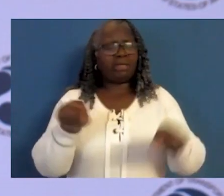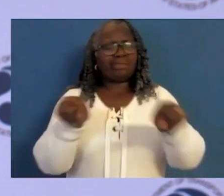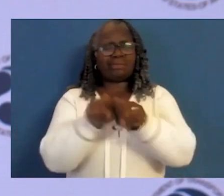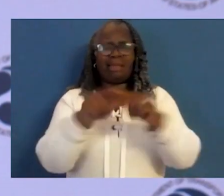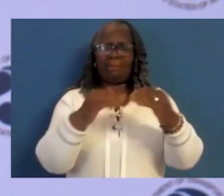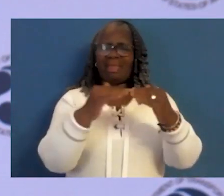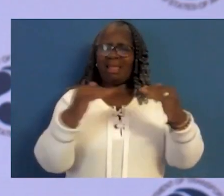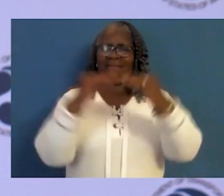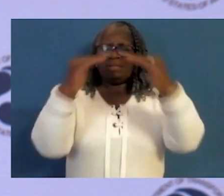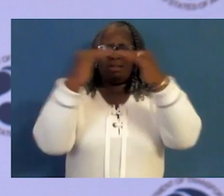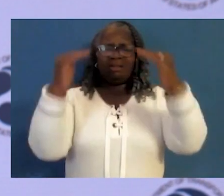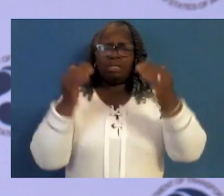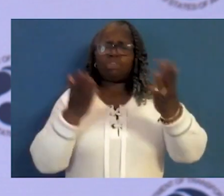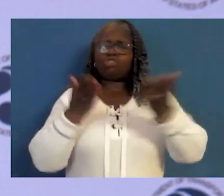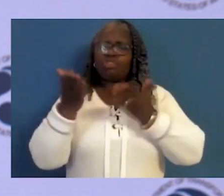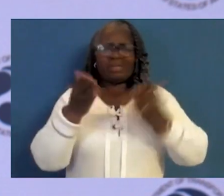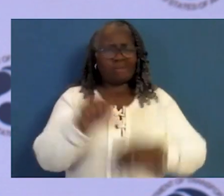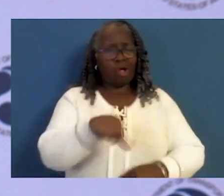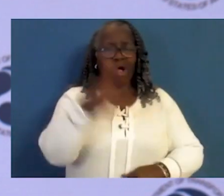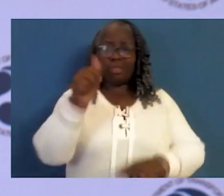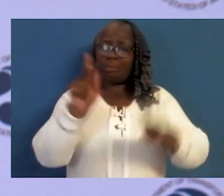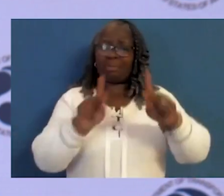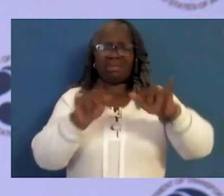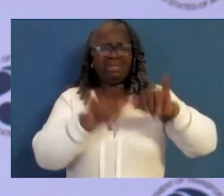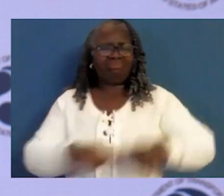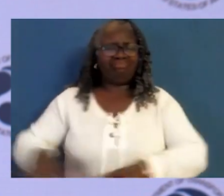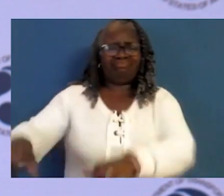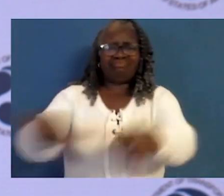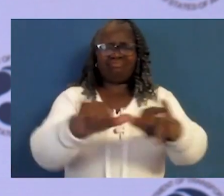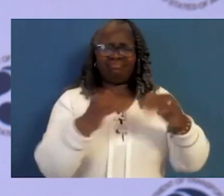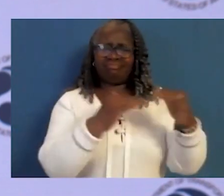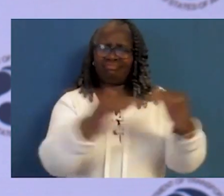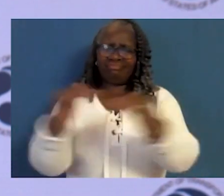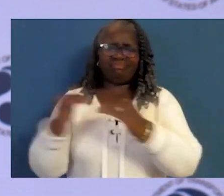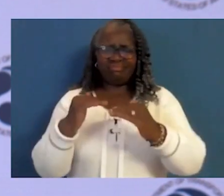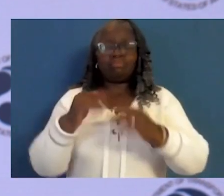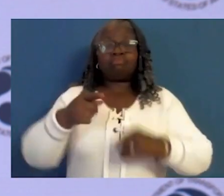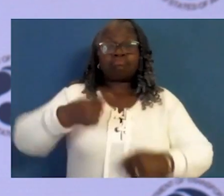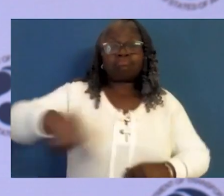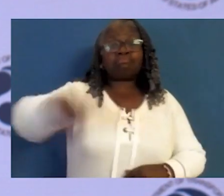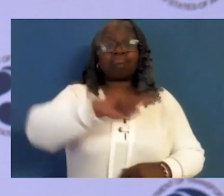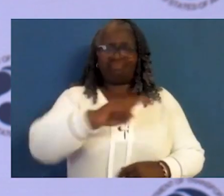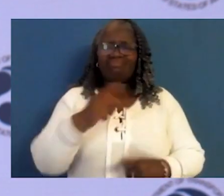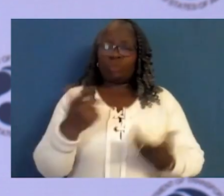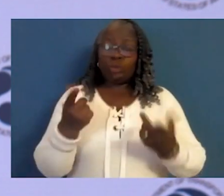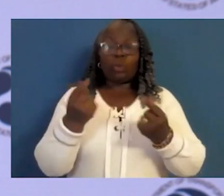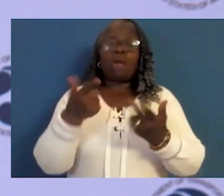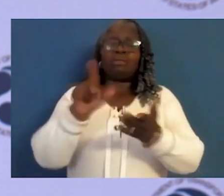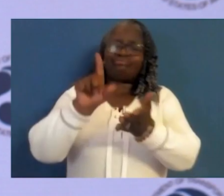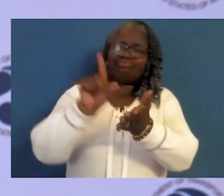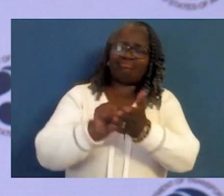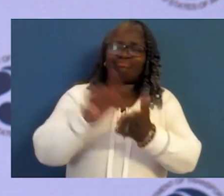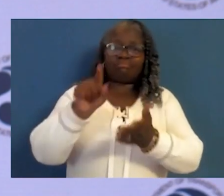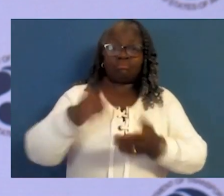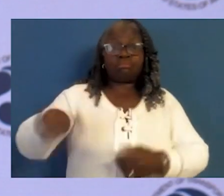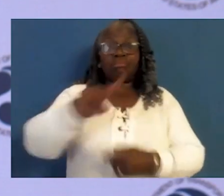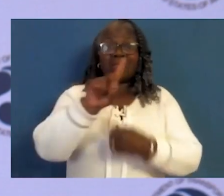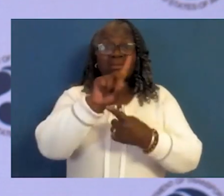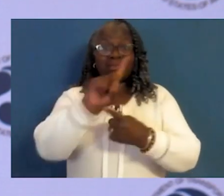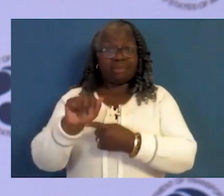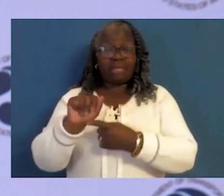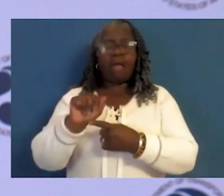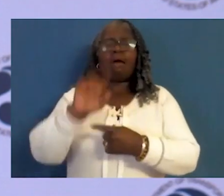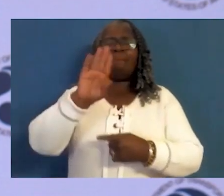and service as everyone else. That's why we're excited to announce that DOT has published the Airline Passengers with Disabilities